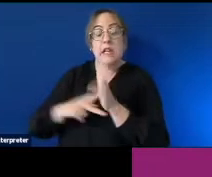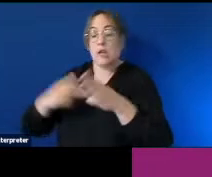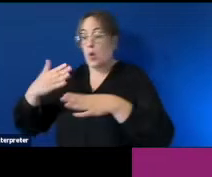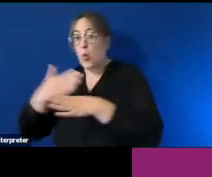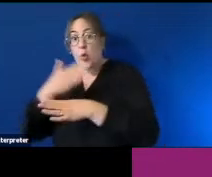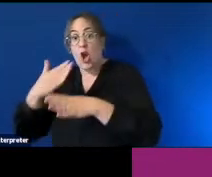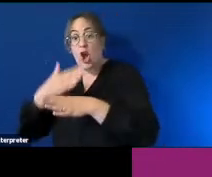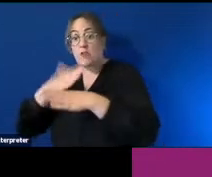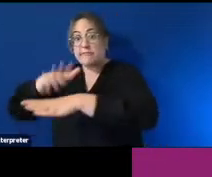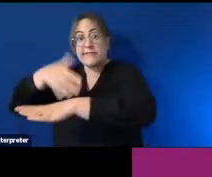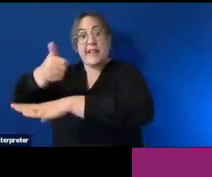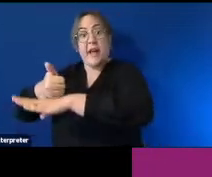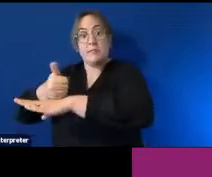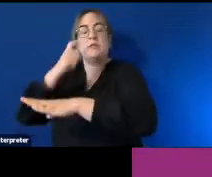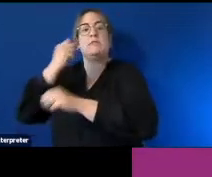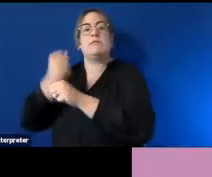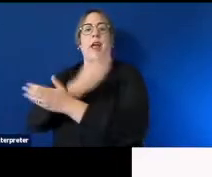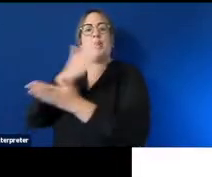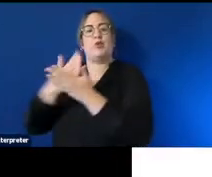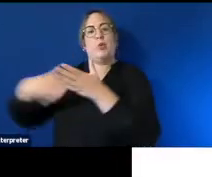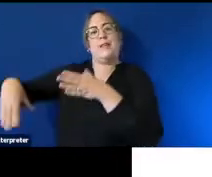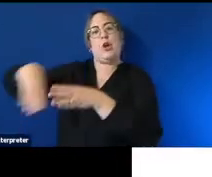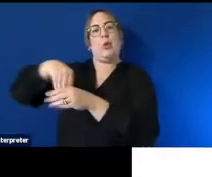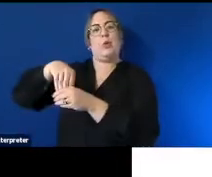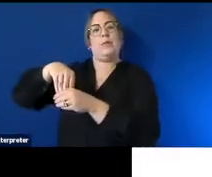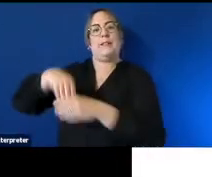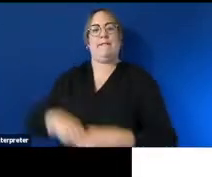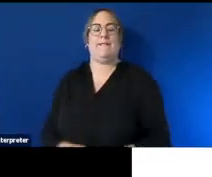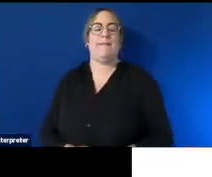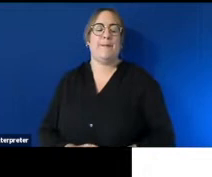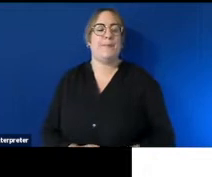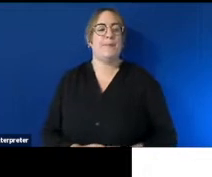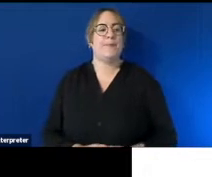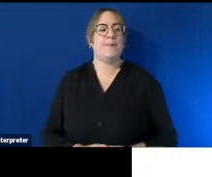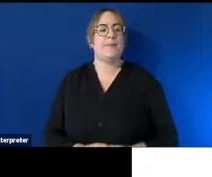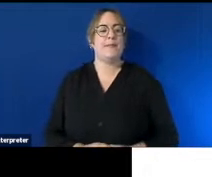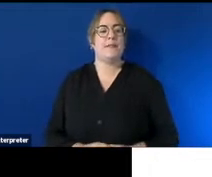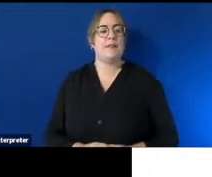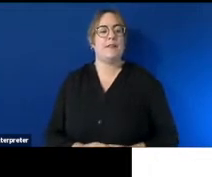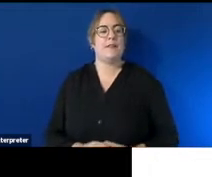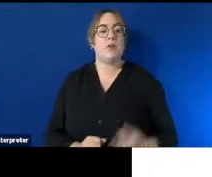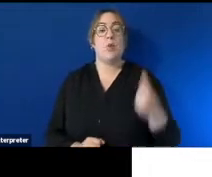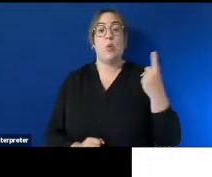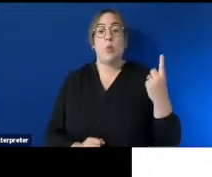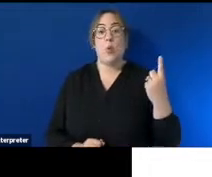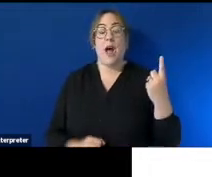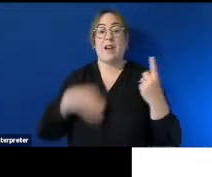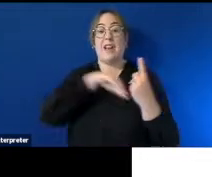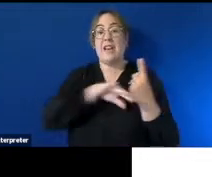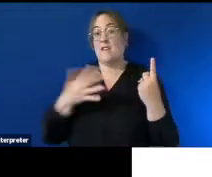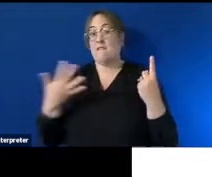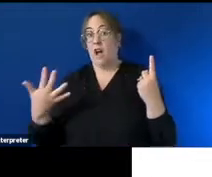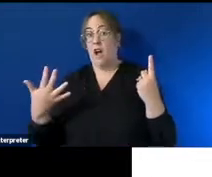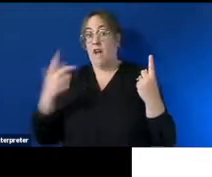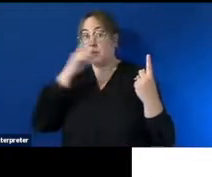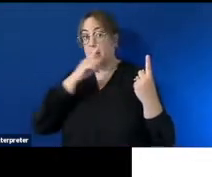i'm going to share some statistics with you now one in five Australians live with a disability